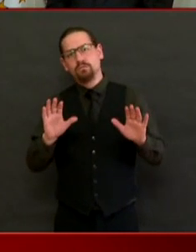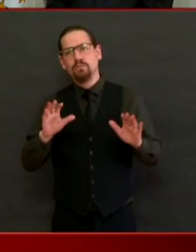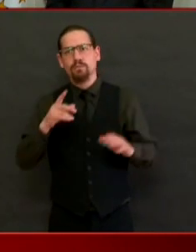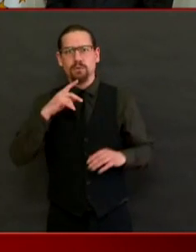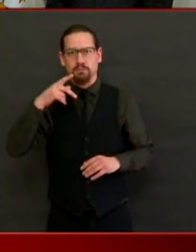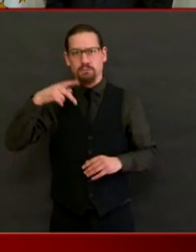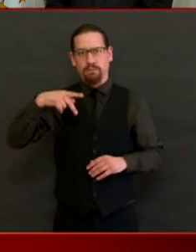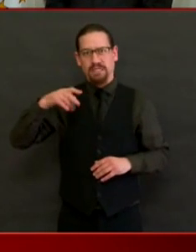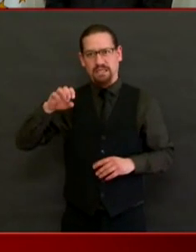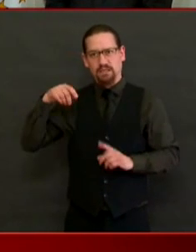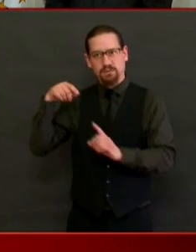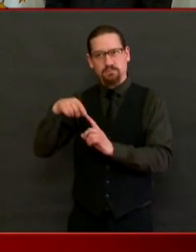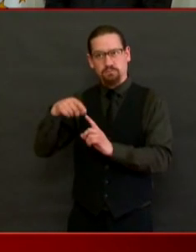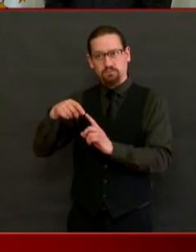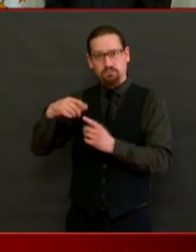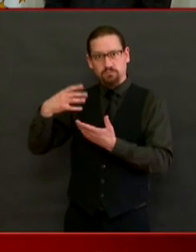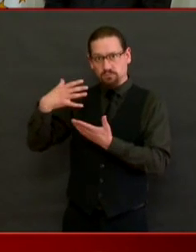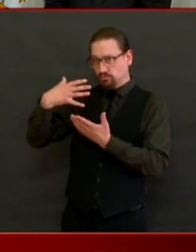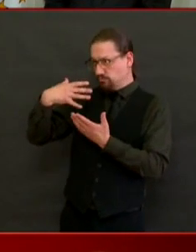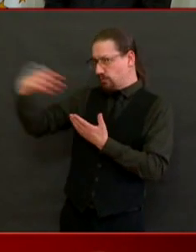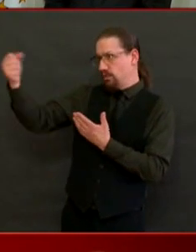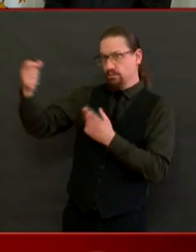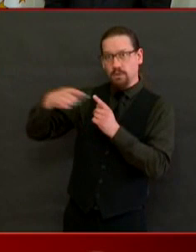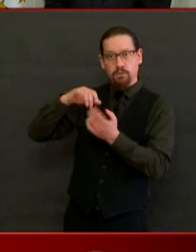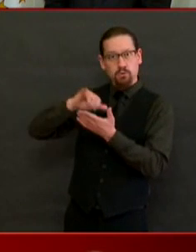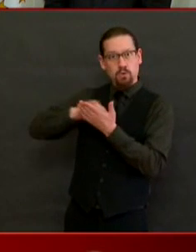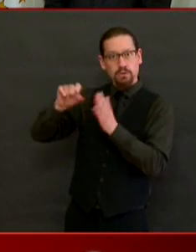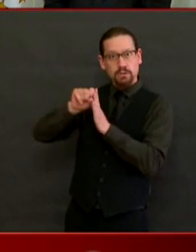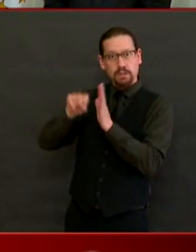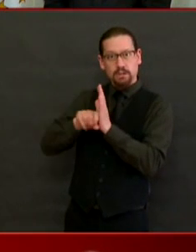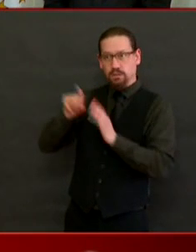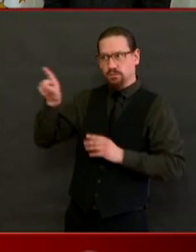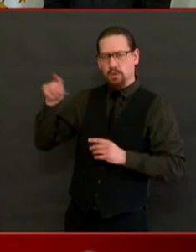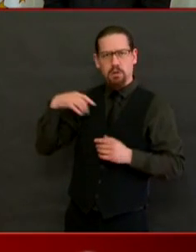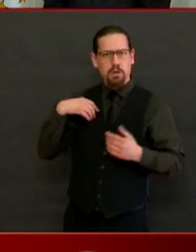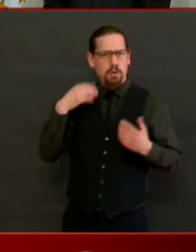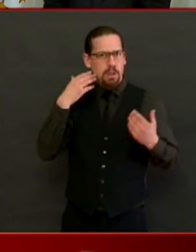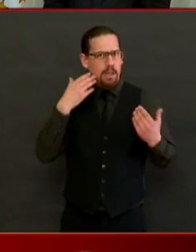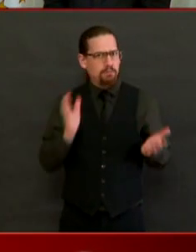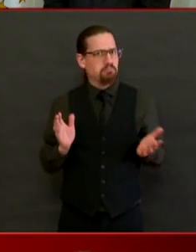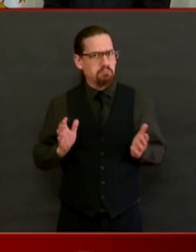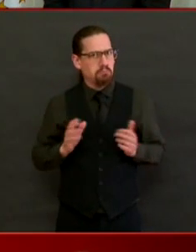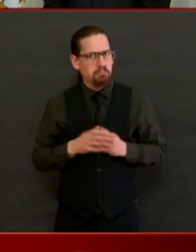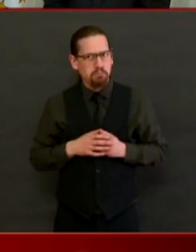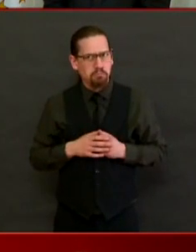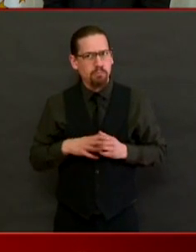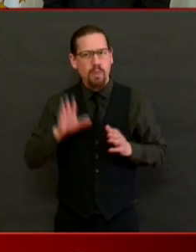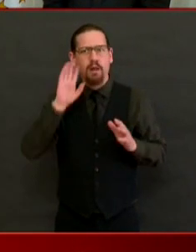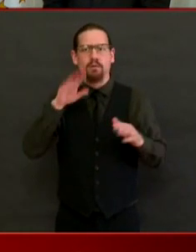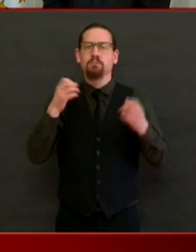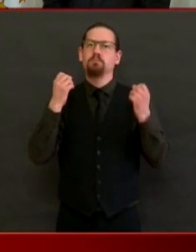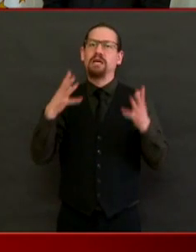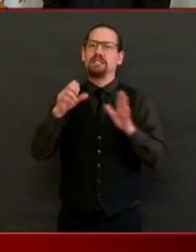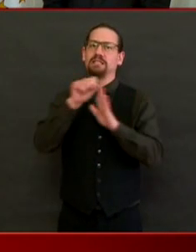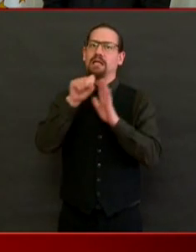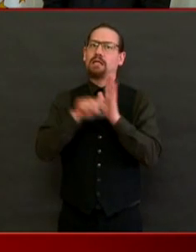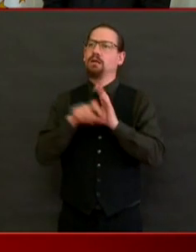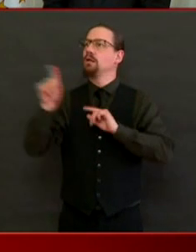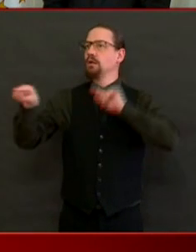went elsewhere. We know that states across the country are also looking for